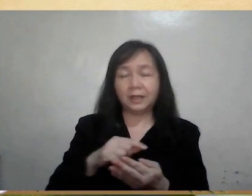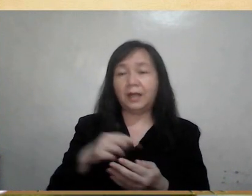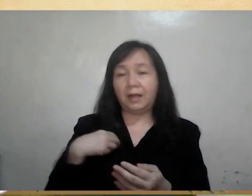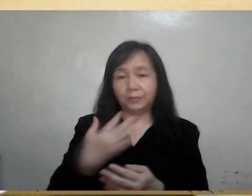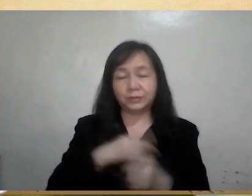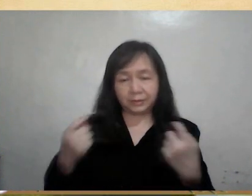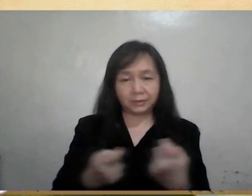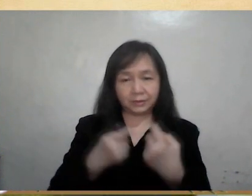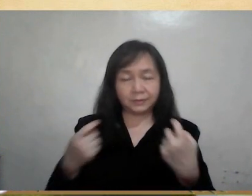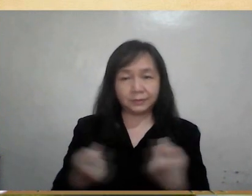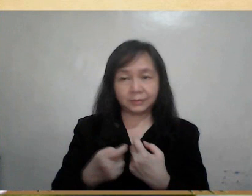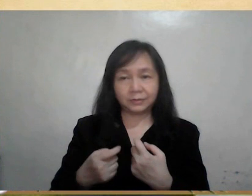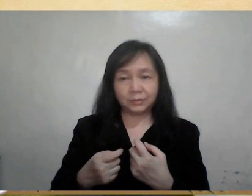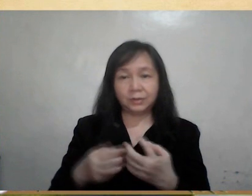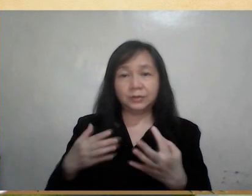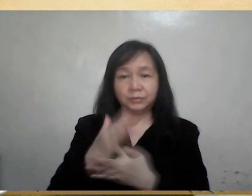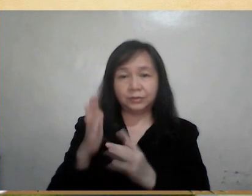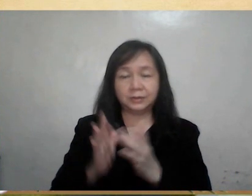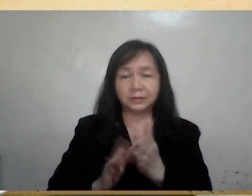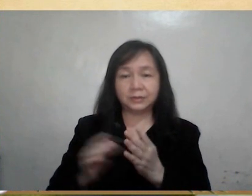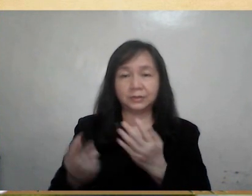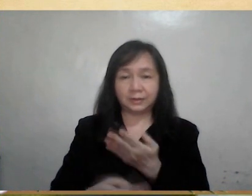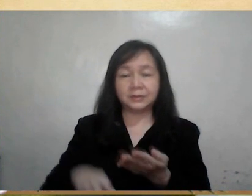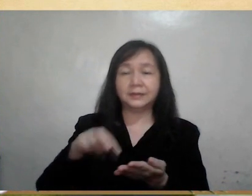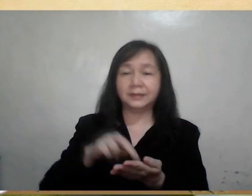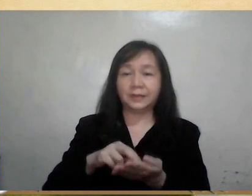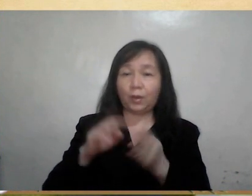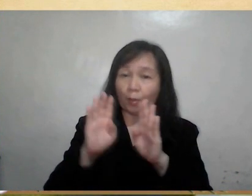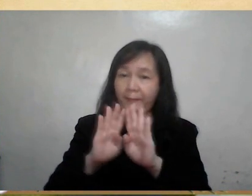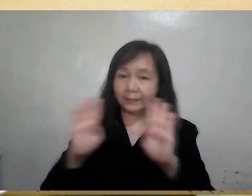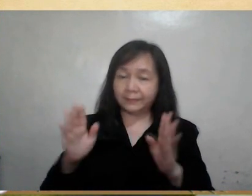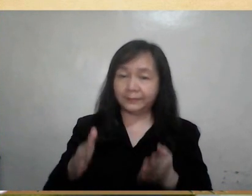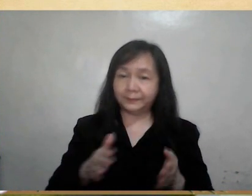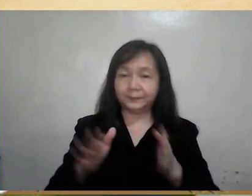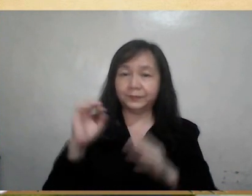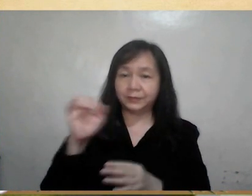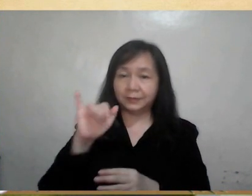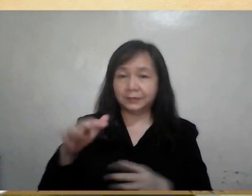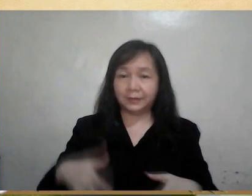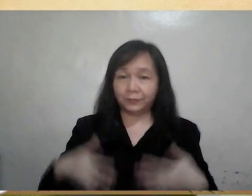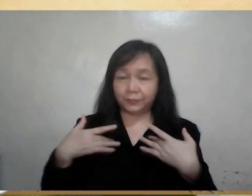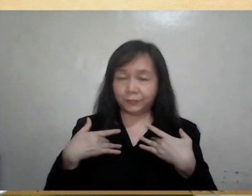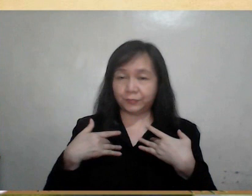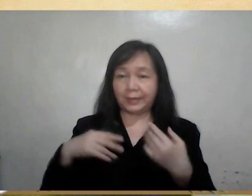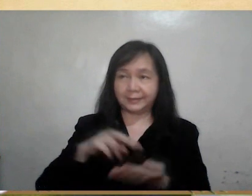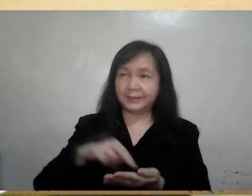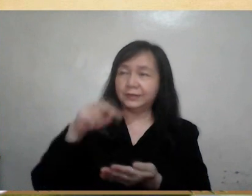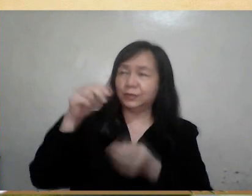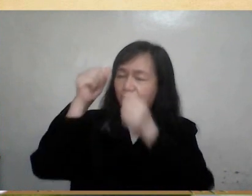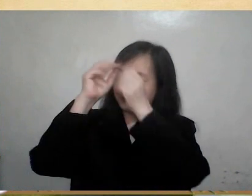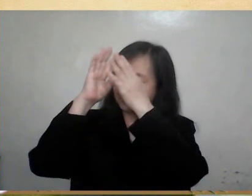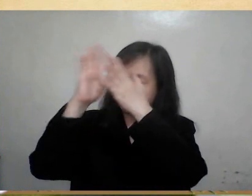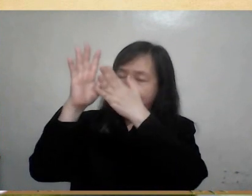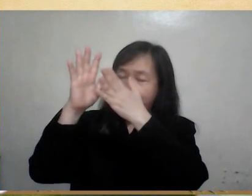out our sins. By His rising from the dead, He has opened the way to eternal life. And by